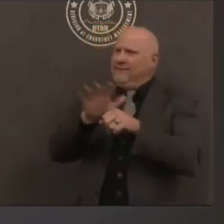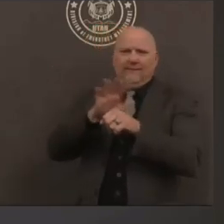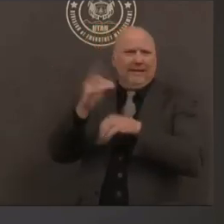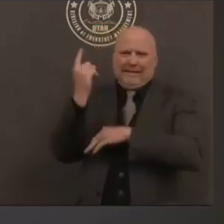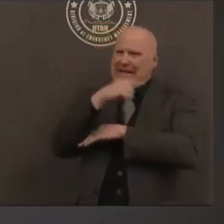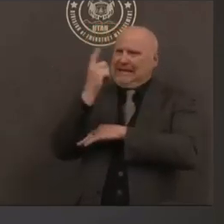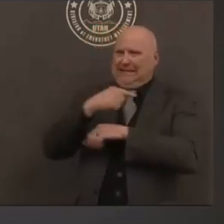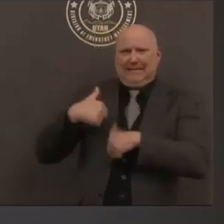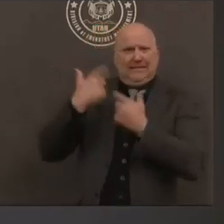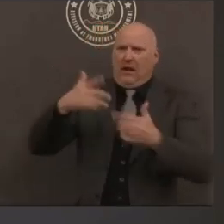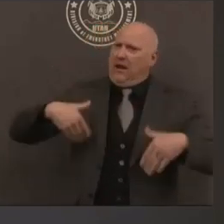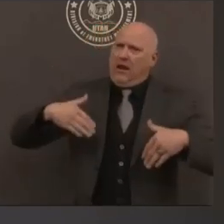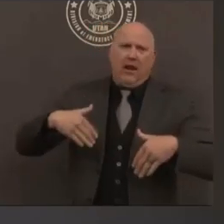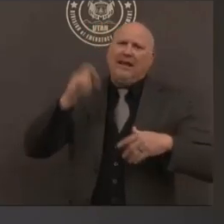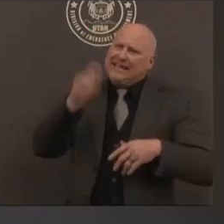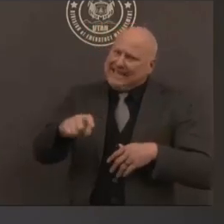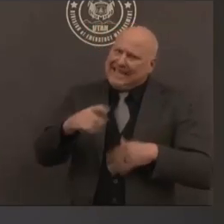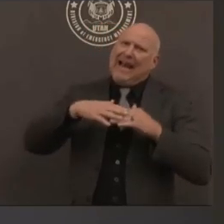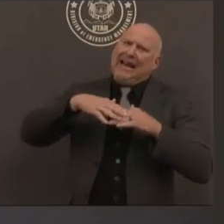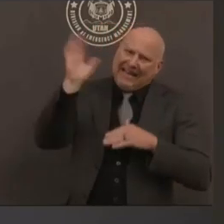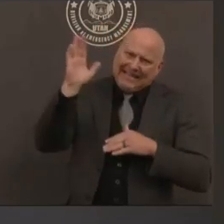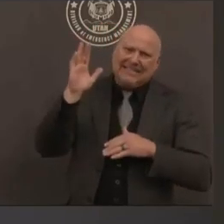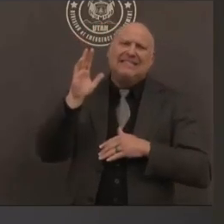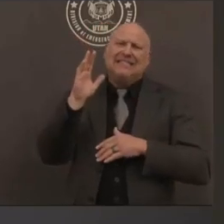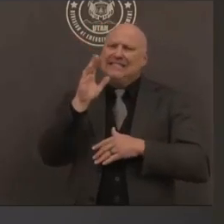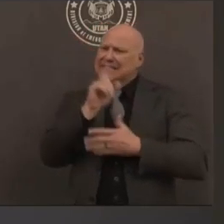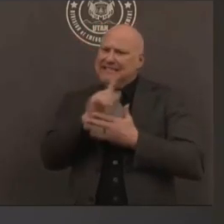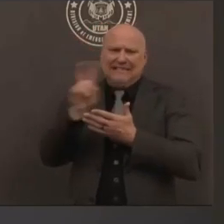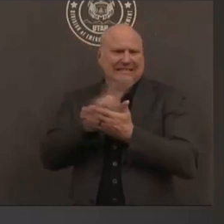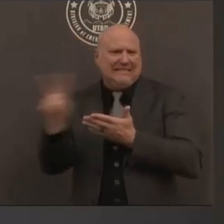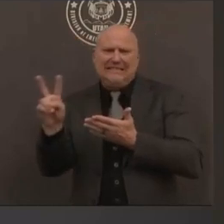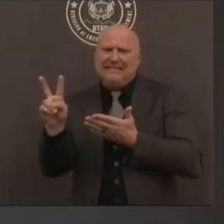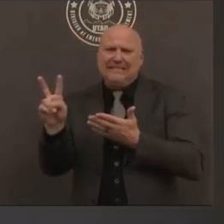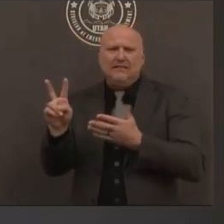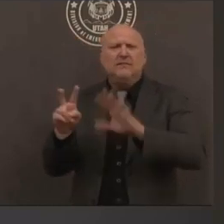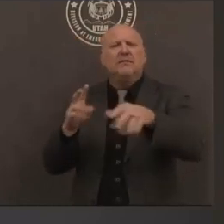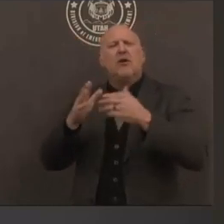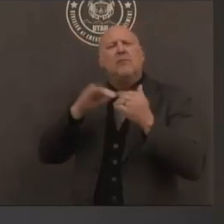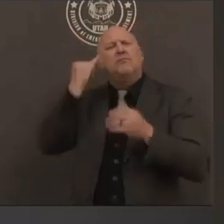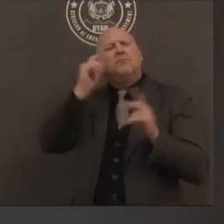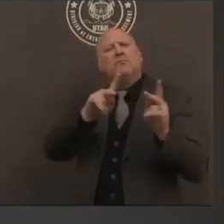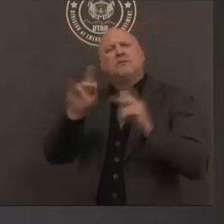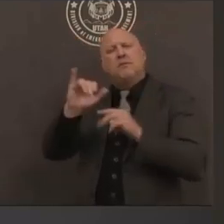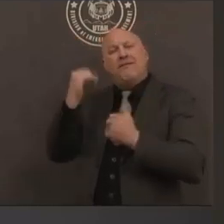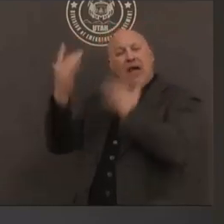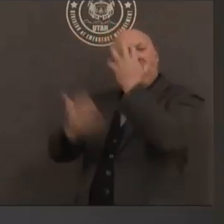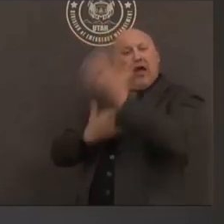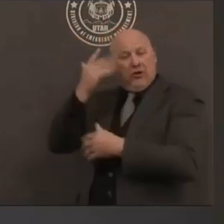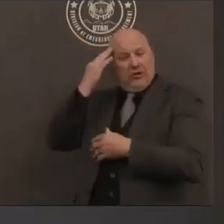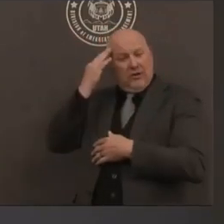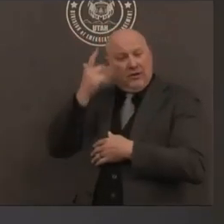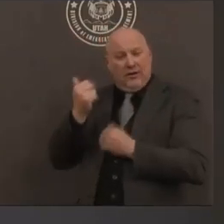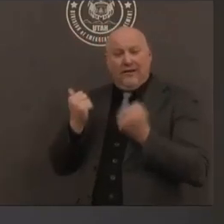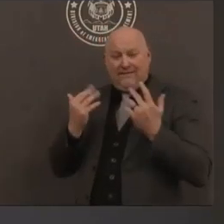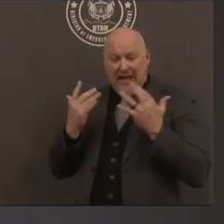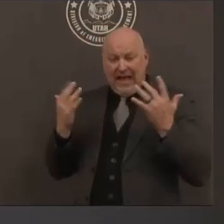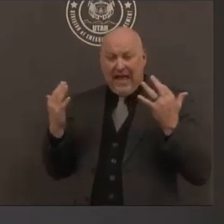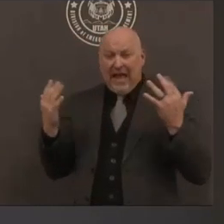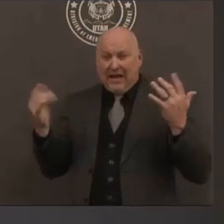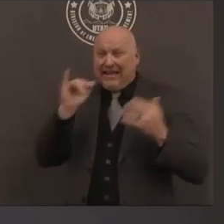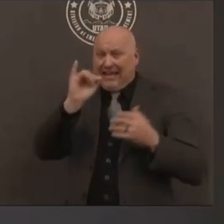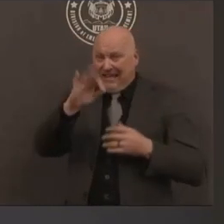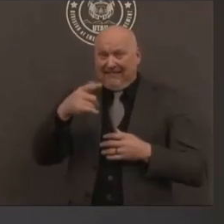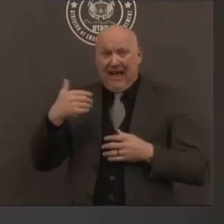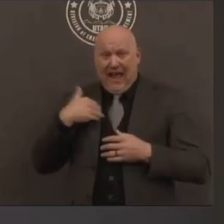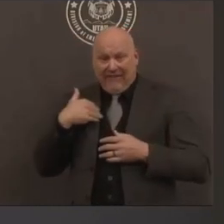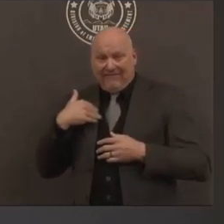misstep could just you know set a wildfire off and we could start seeing a spike in cases again um so we need to give it at least a couple of weeks of